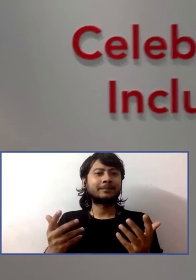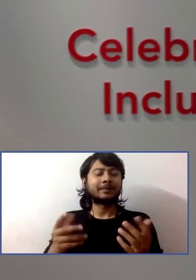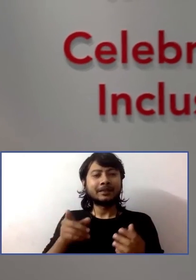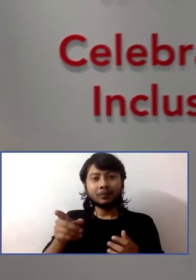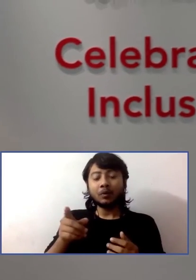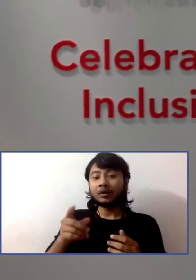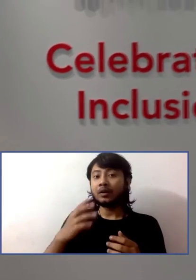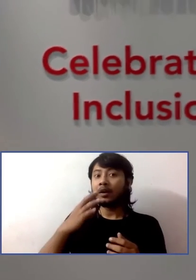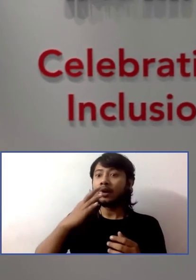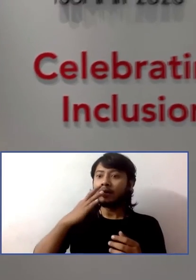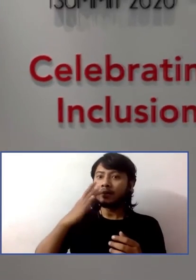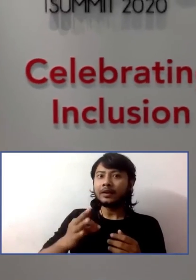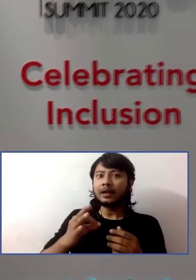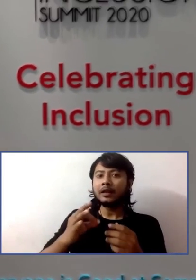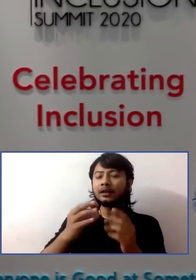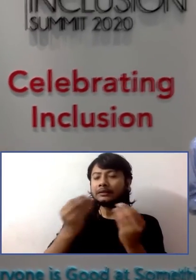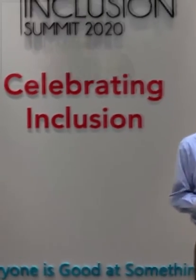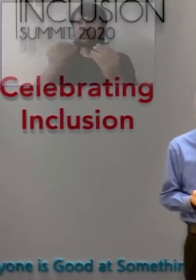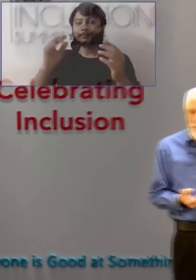enhance language.